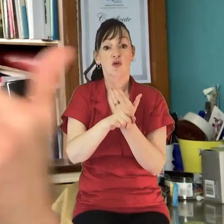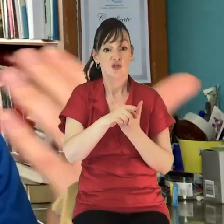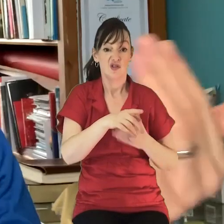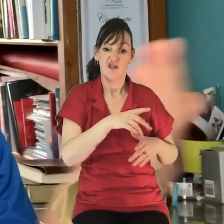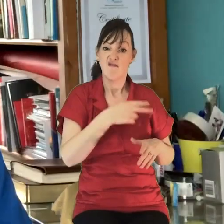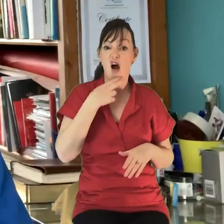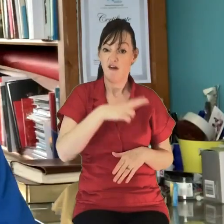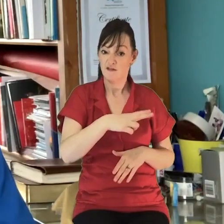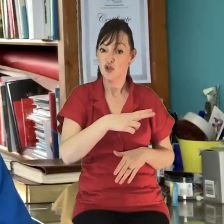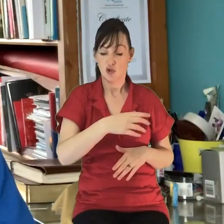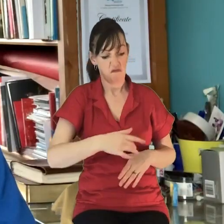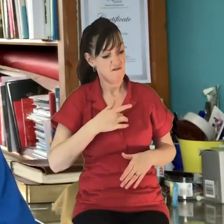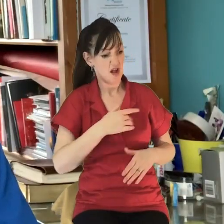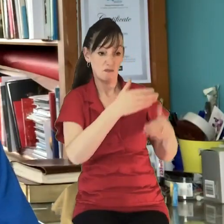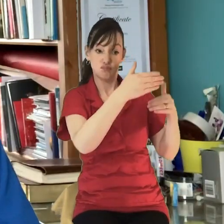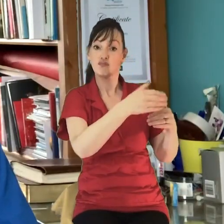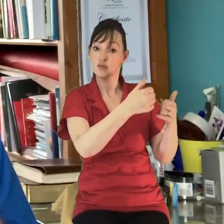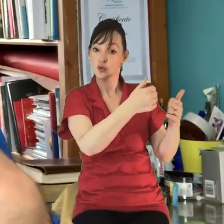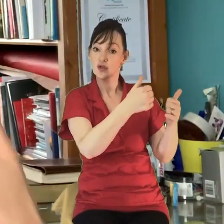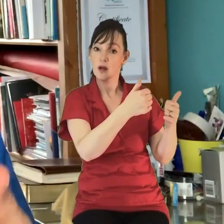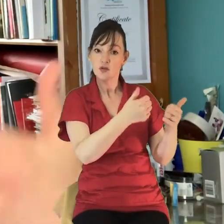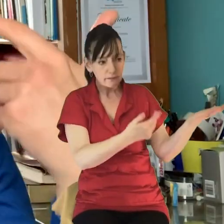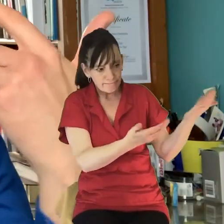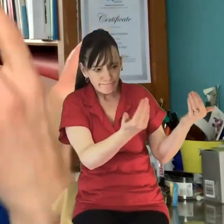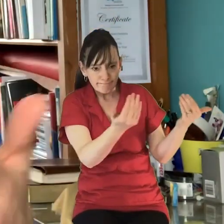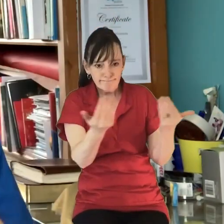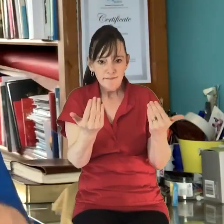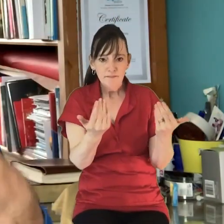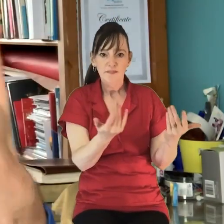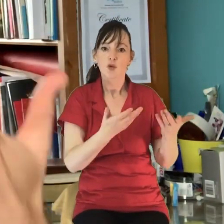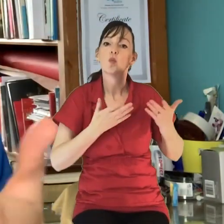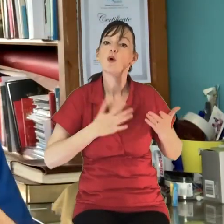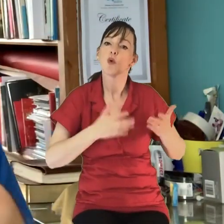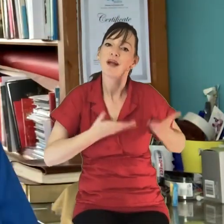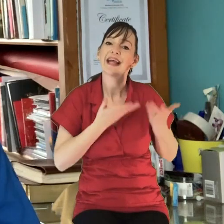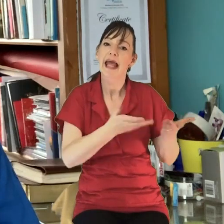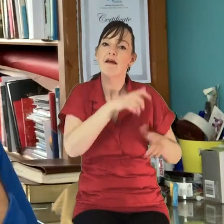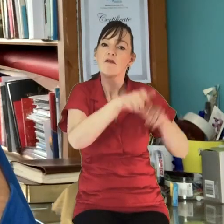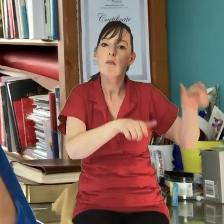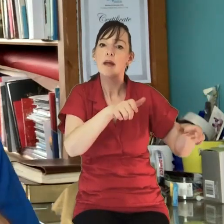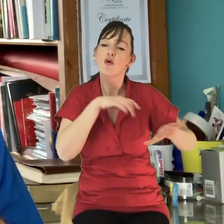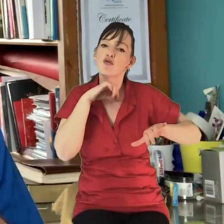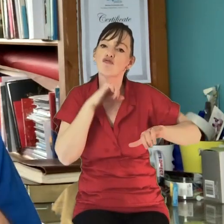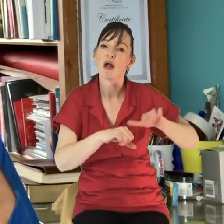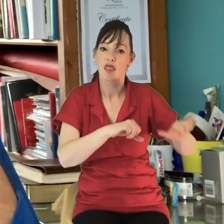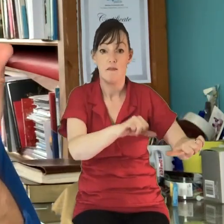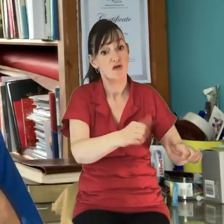good slot to kind of just draw people together. And there was that sense of actually giving people a rhythm. I mean, that was good for me as a Christian